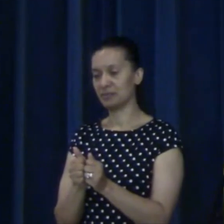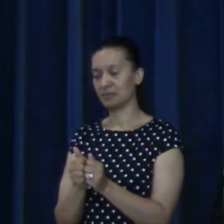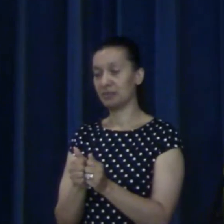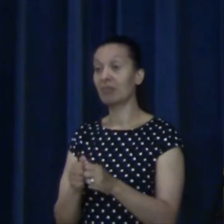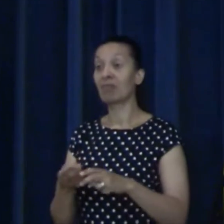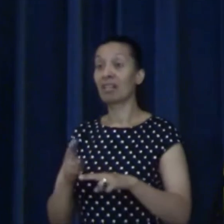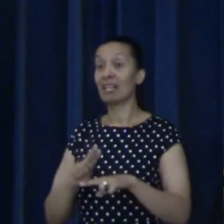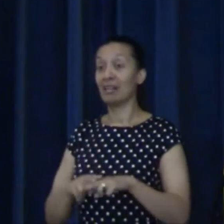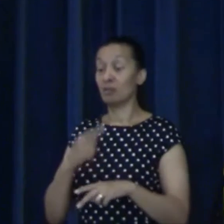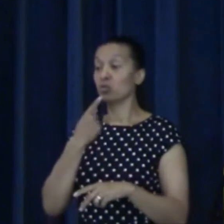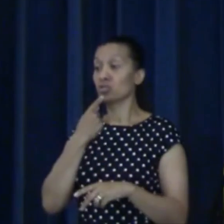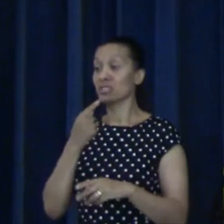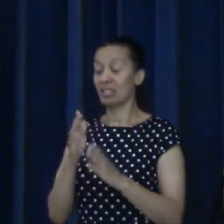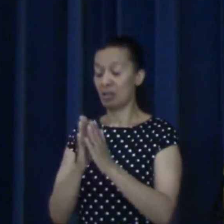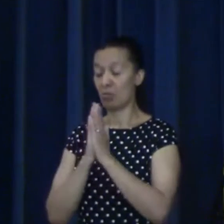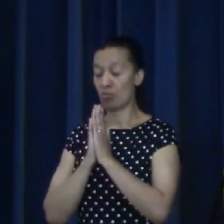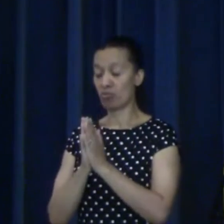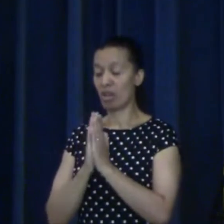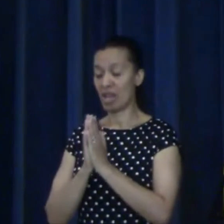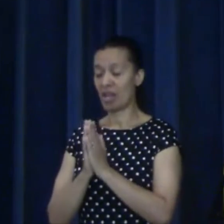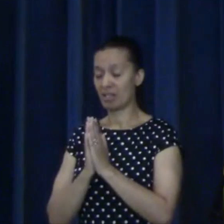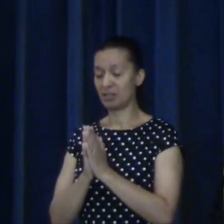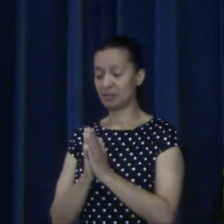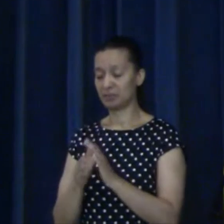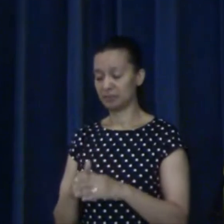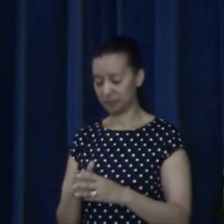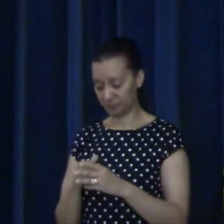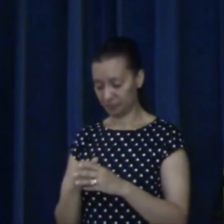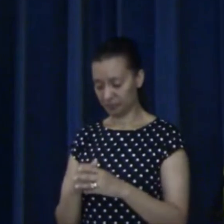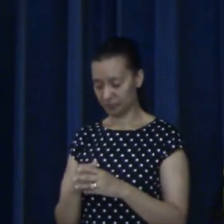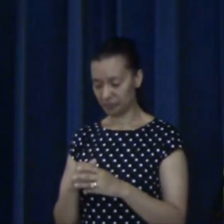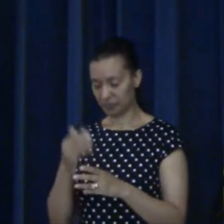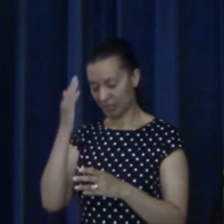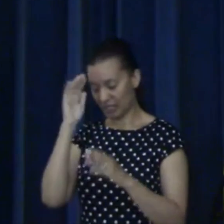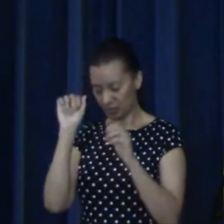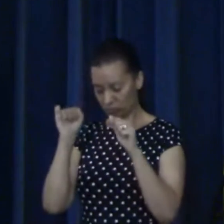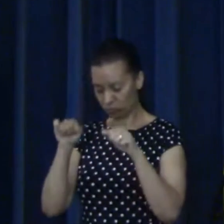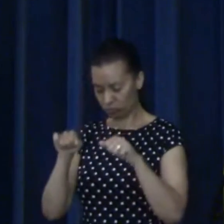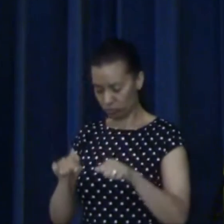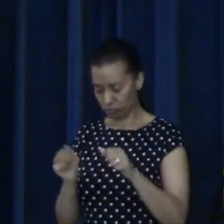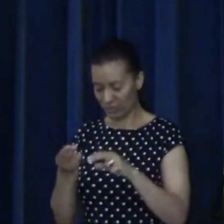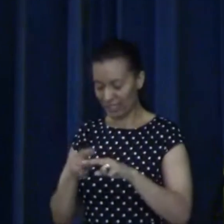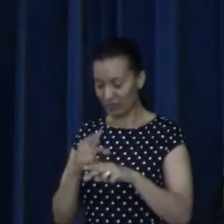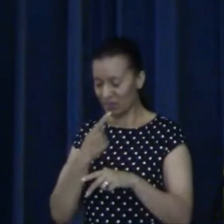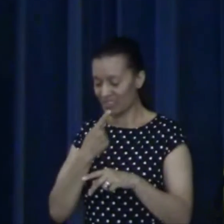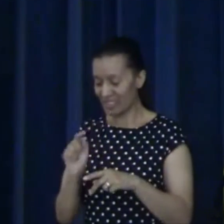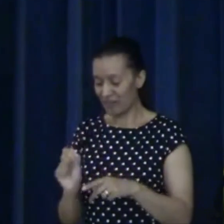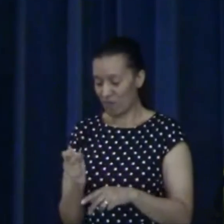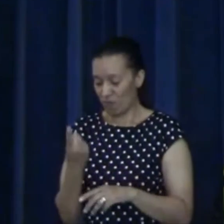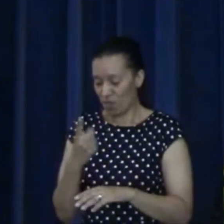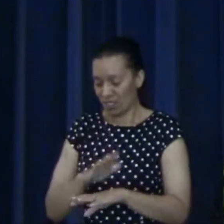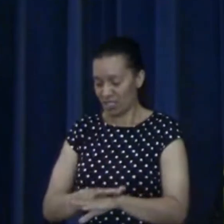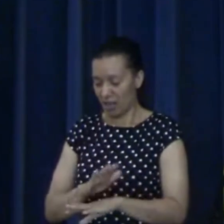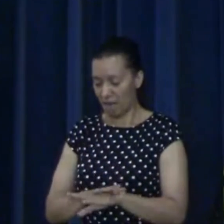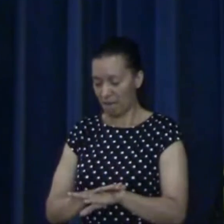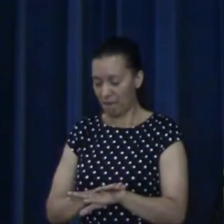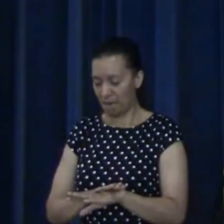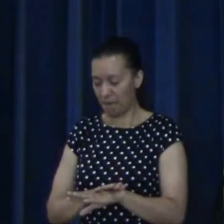And if you've just let me keep our eyes closed for a few moments and our heads back. If you've said that for the first time